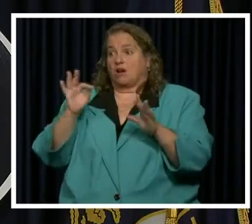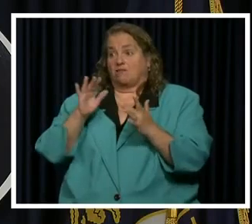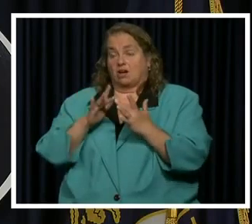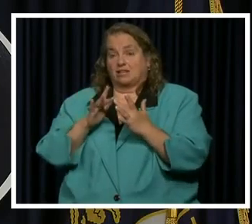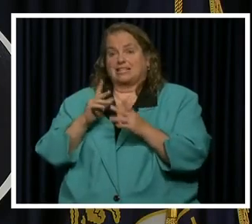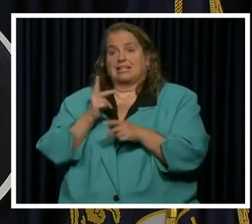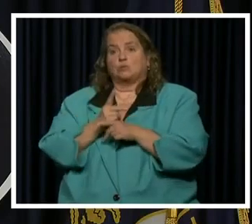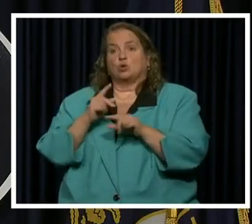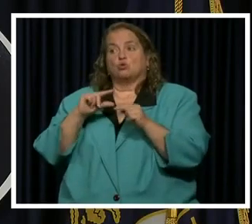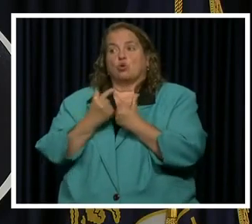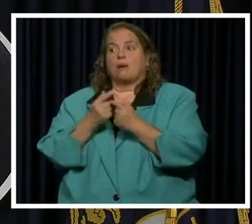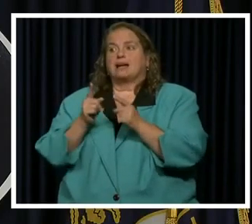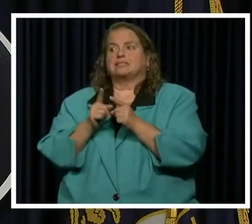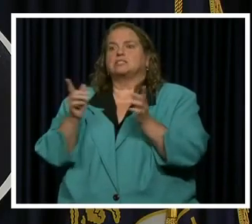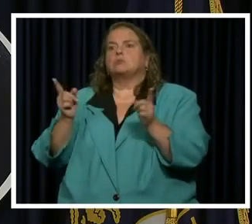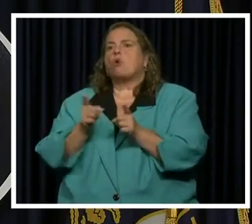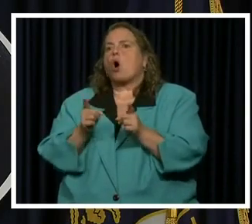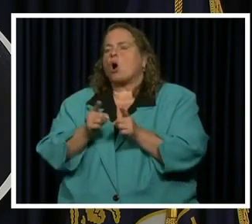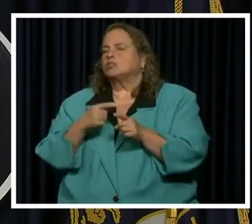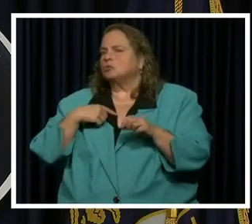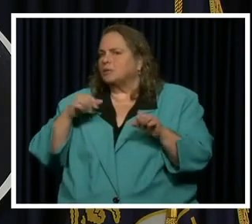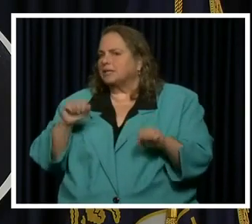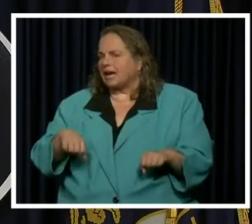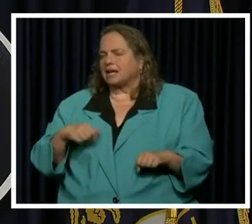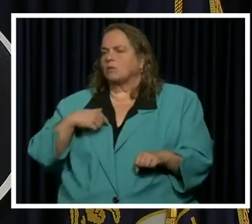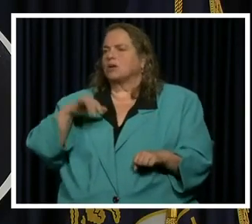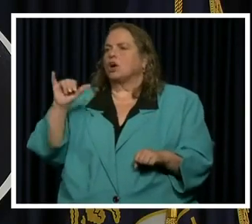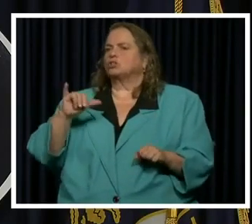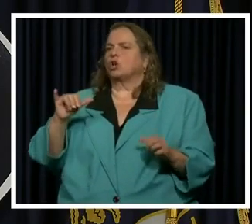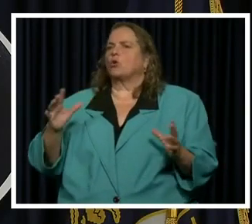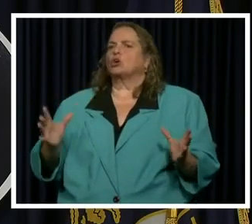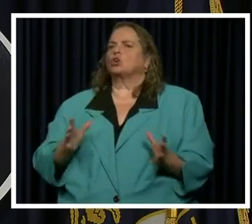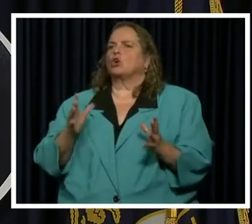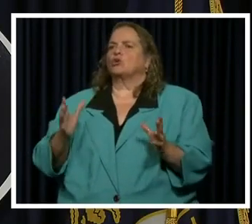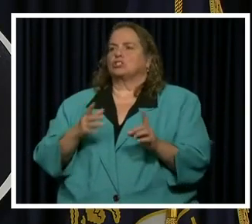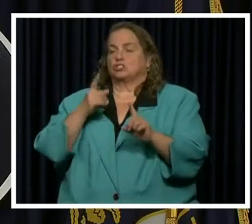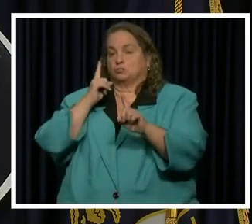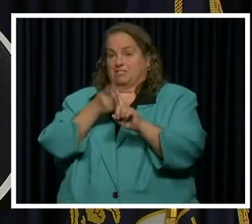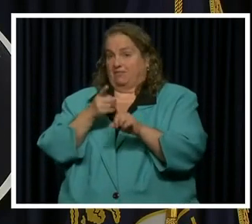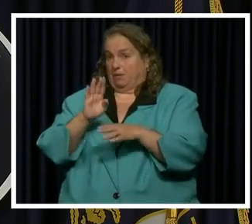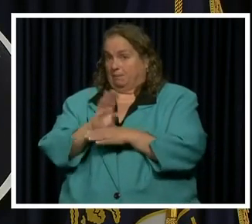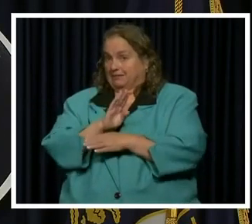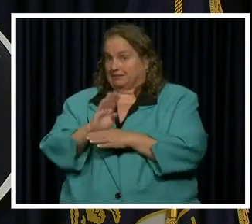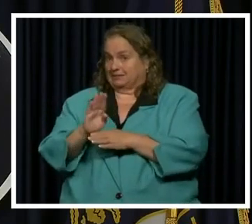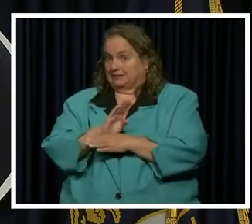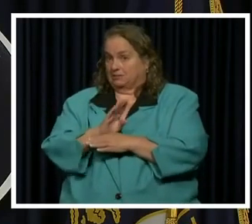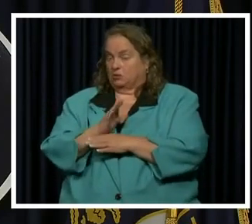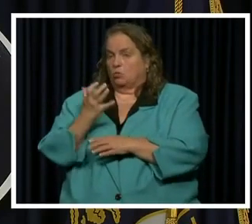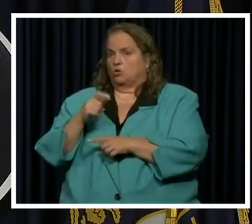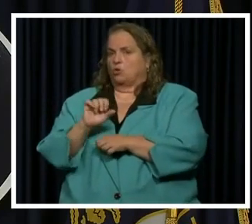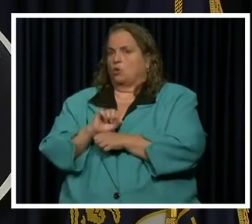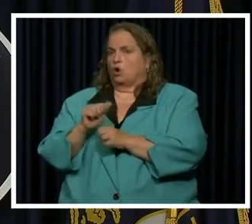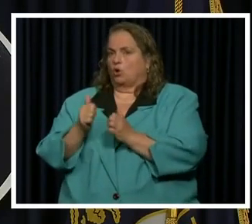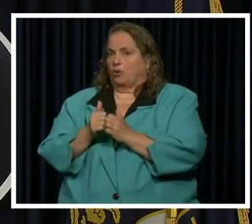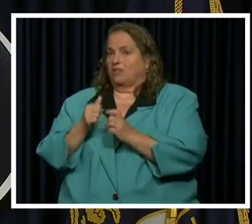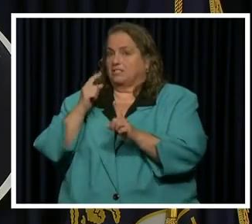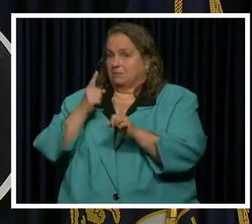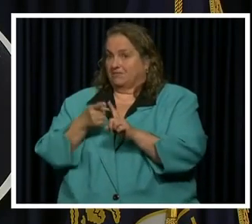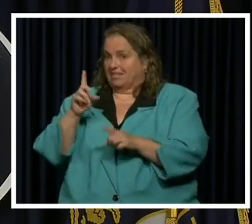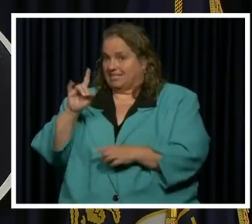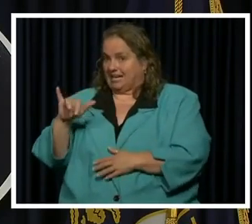group as small as we can. Now we're also going to encourage if specific businesses want to work with specific